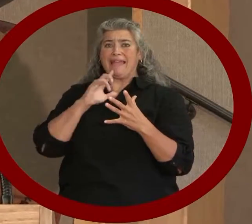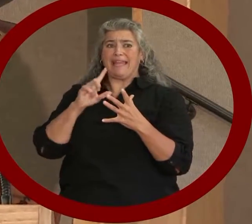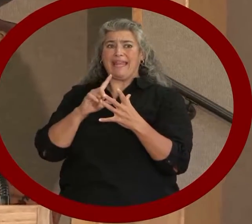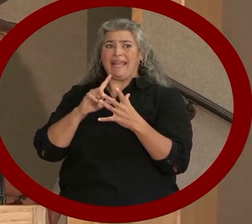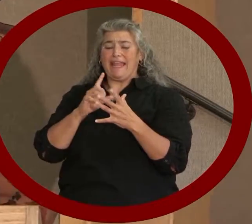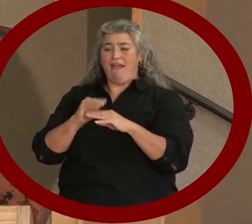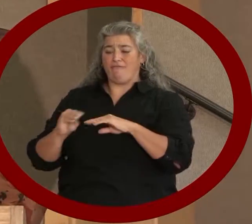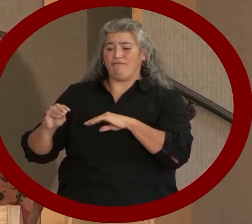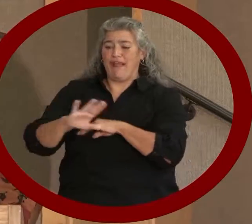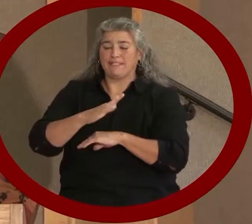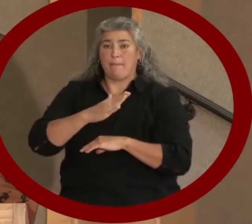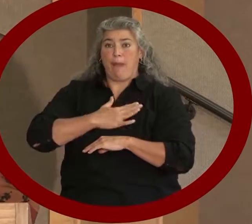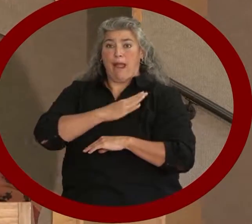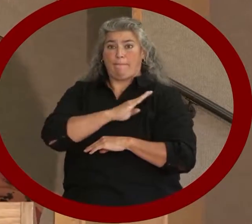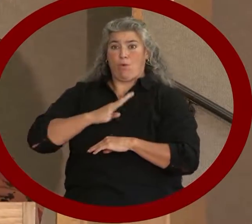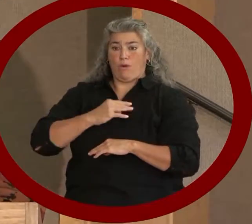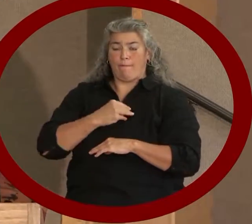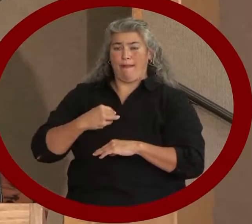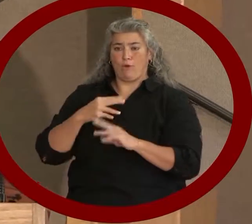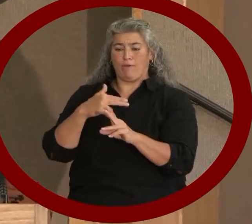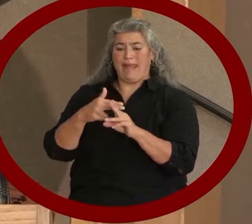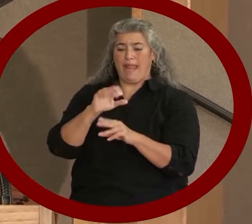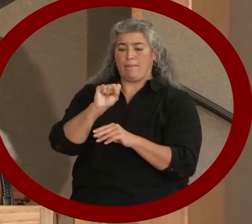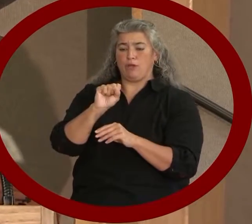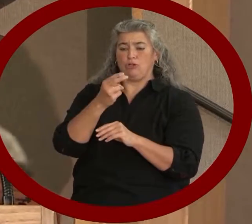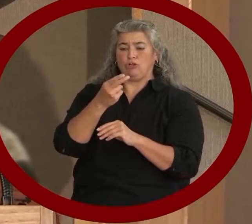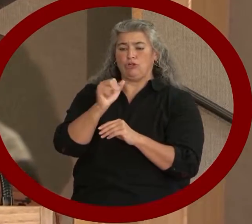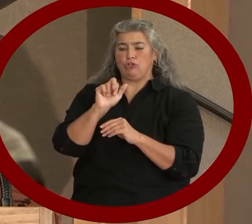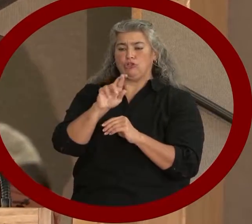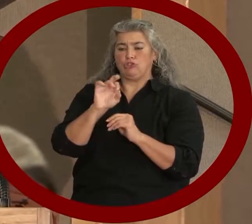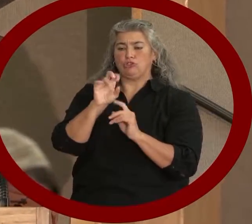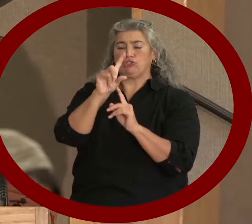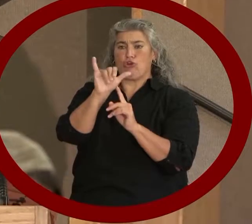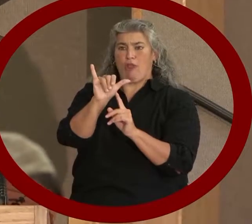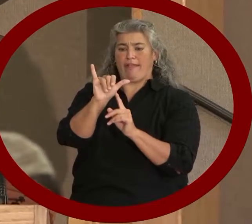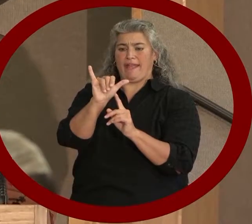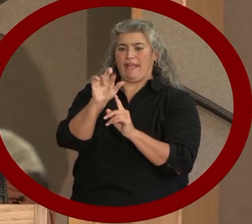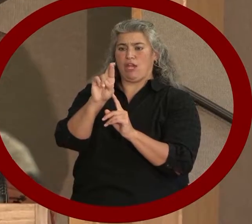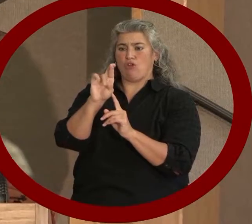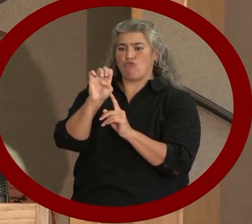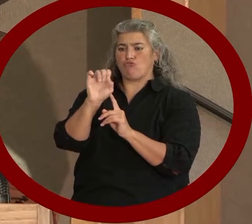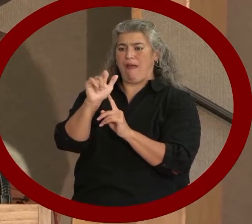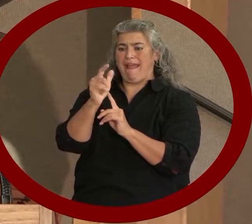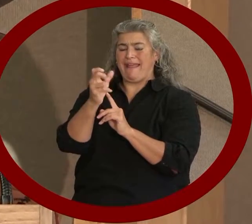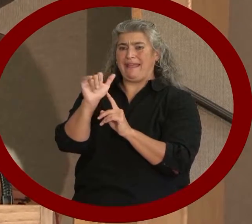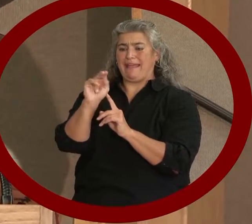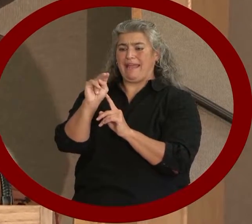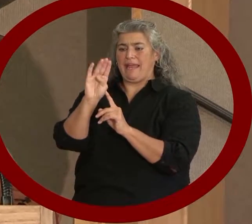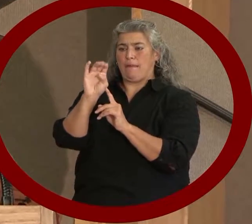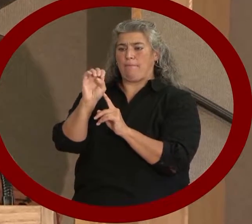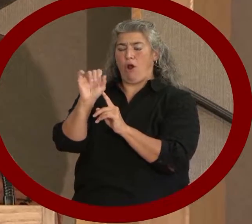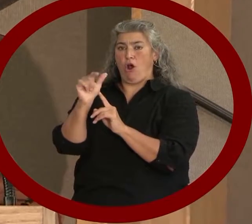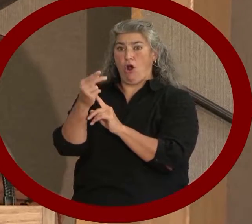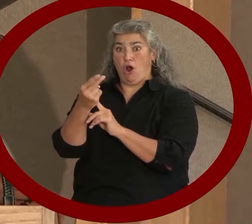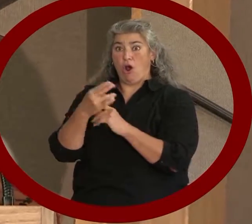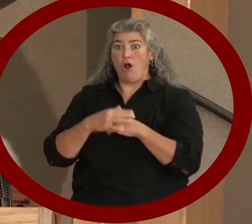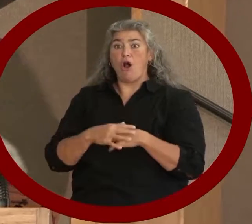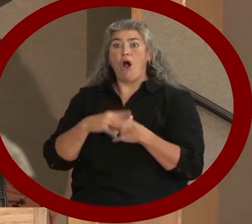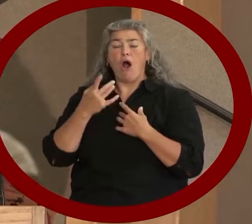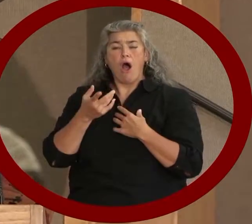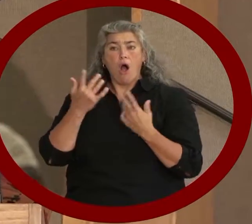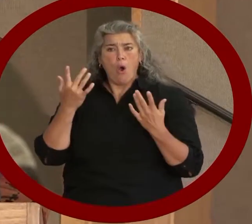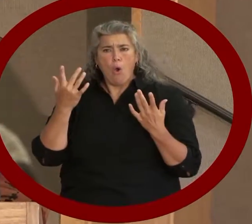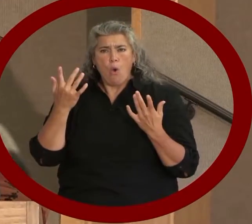much so that she booked a flight to Washington DC so she could witness the